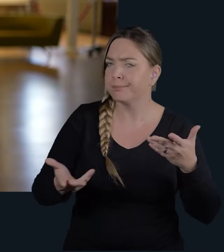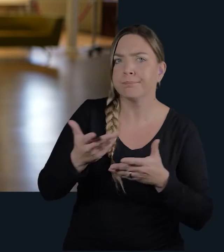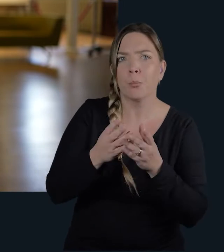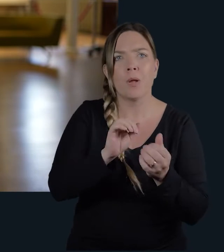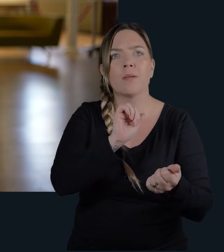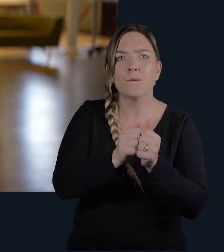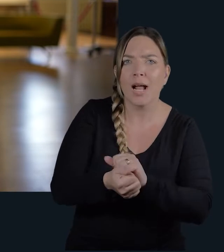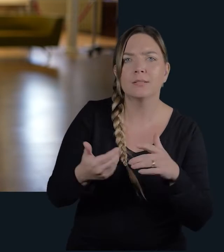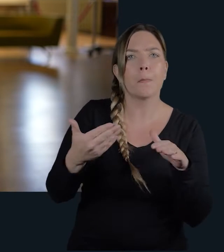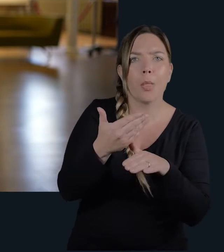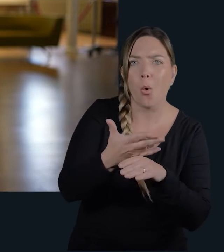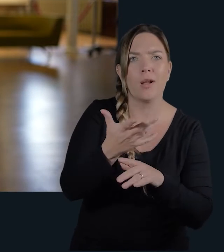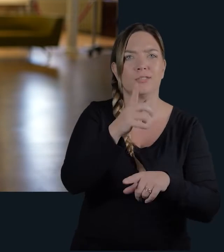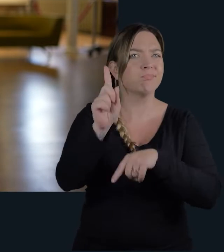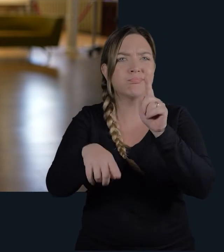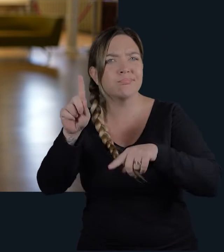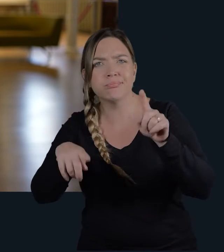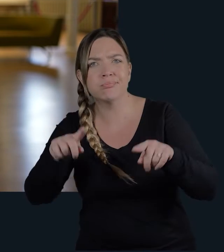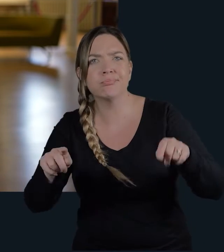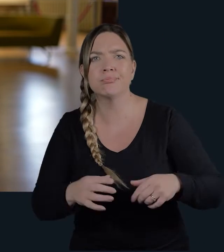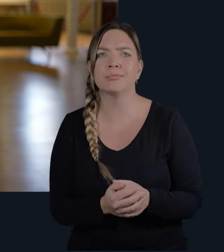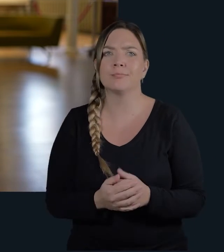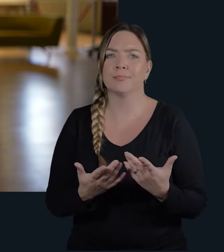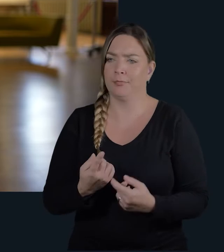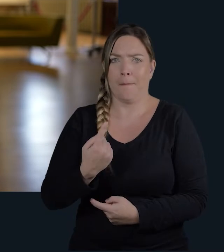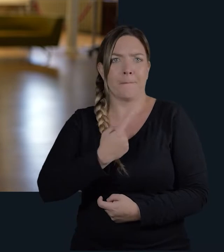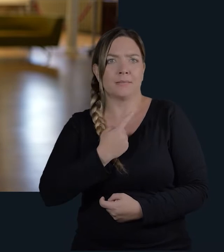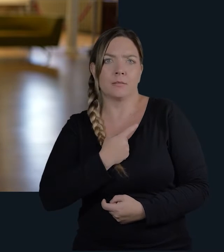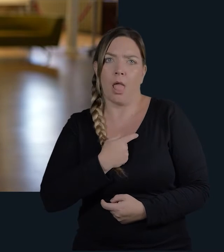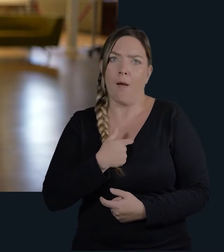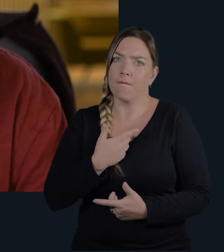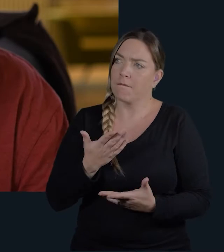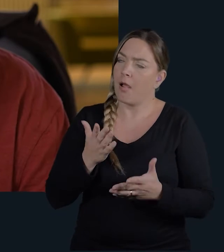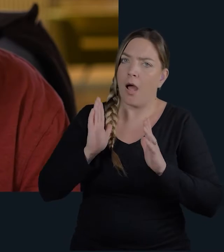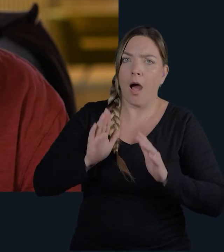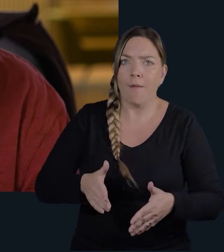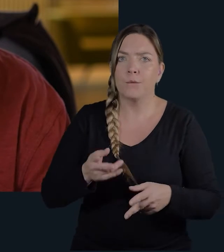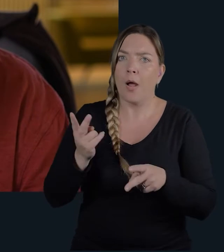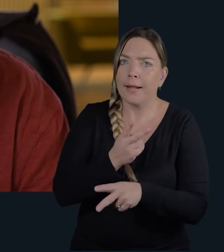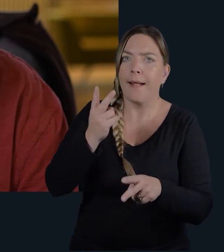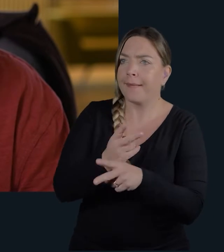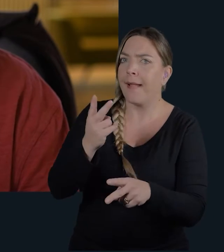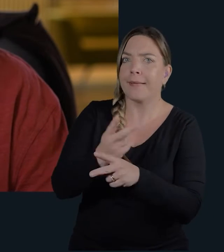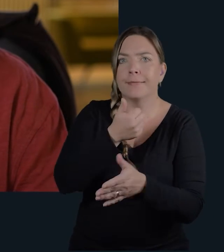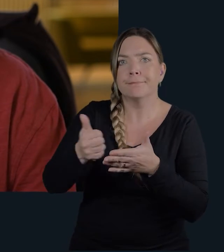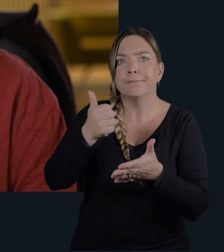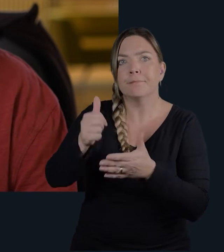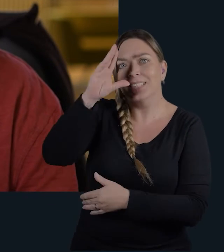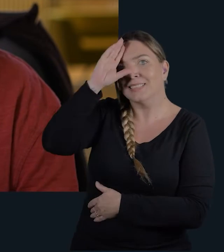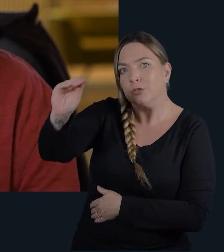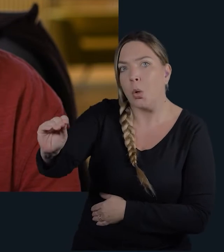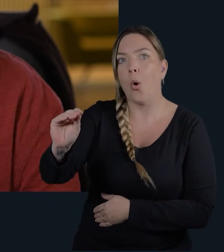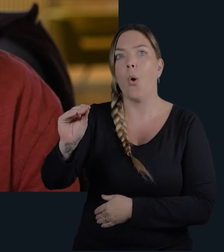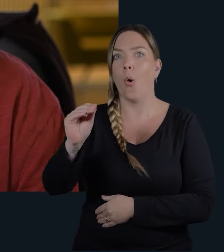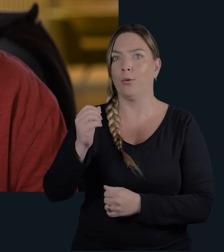means to, you know, friends, employers, or whatever, right. So I find that I'm constantly having to disclose